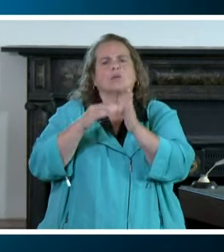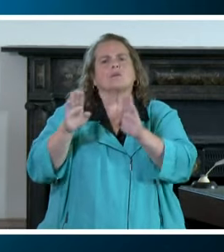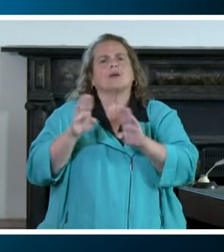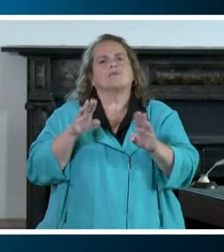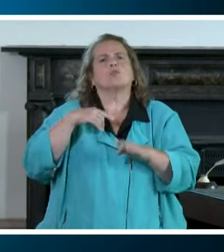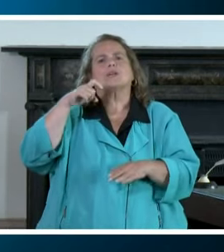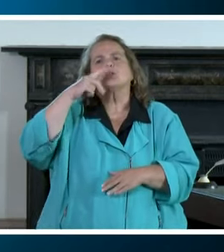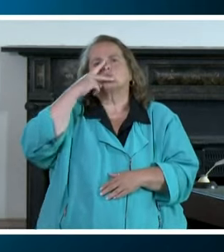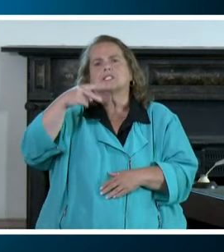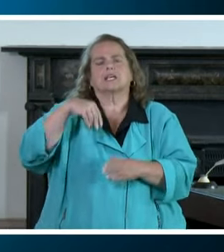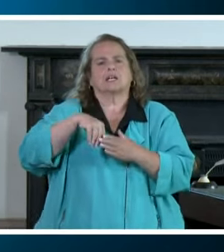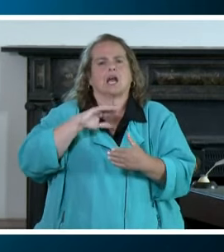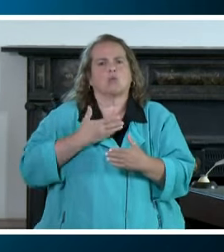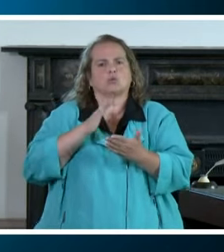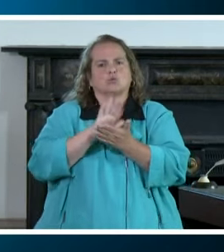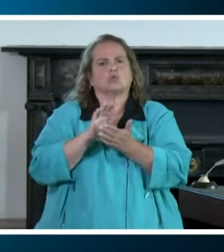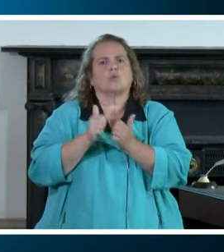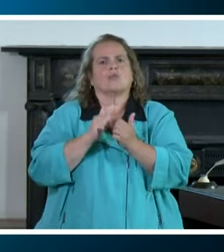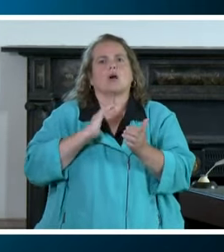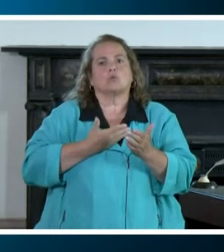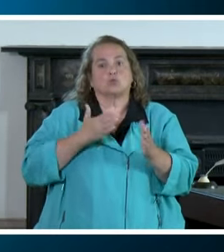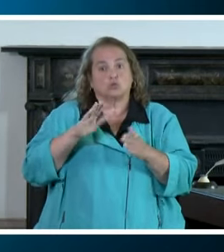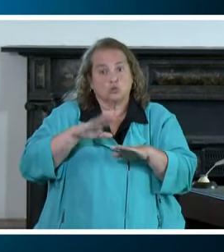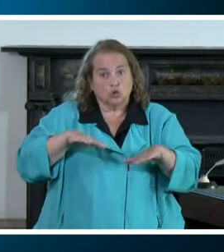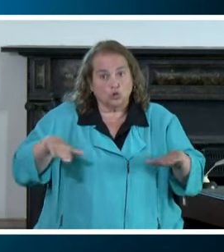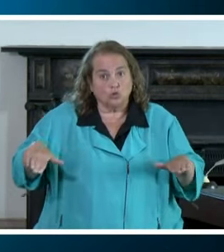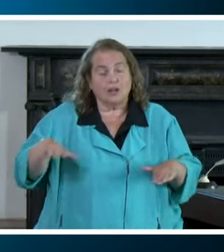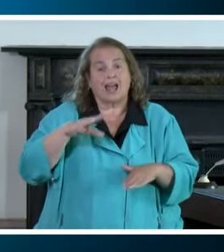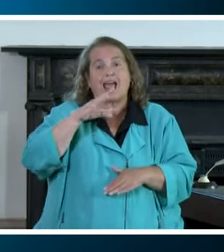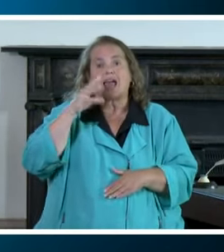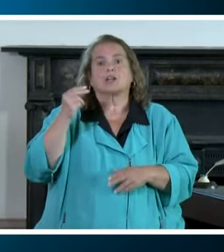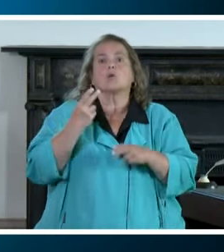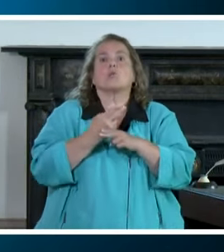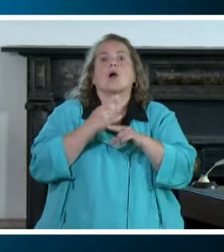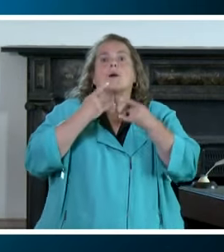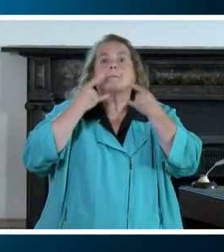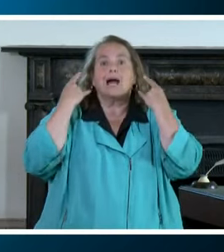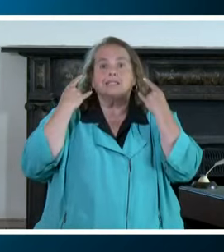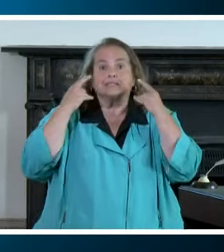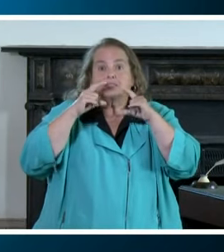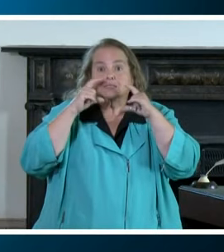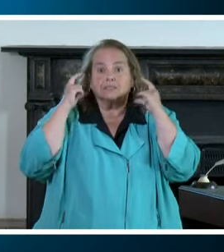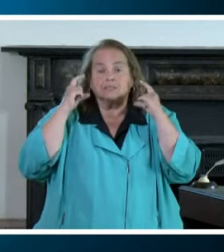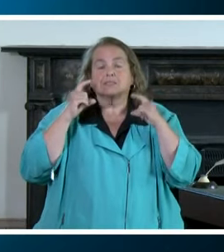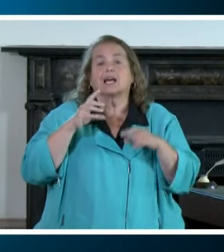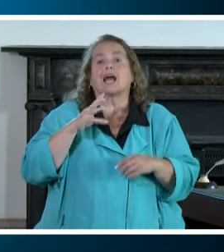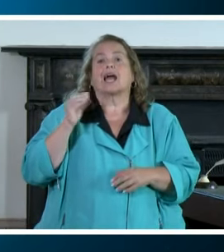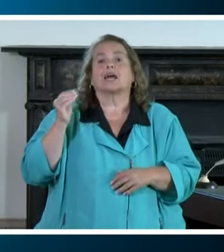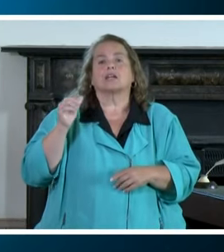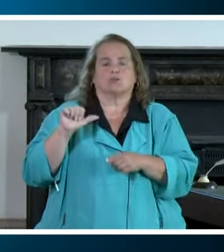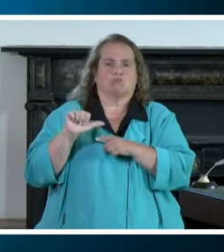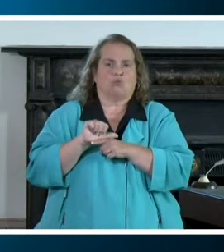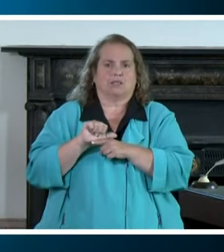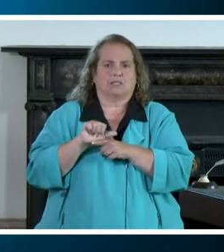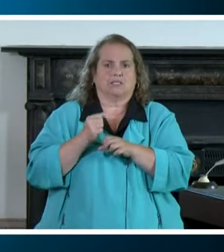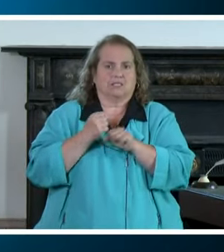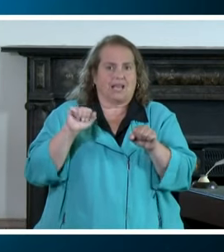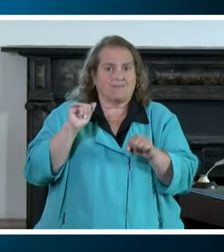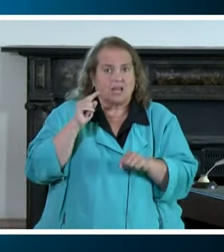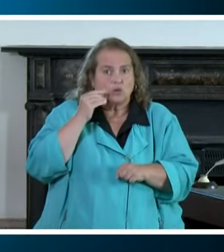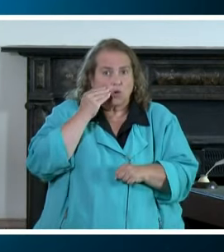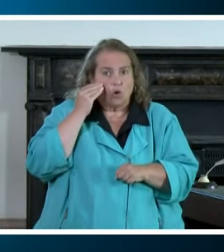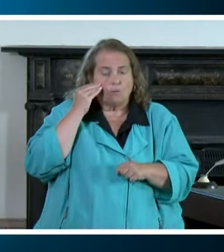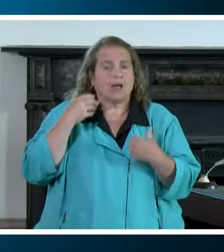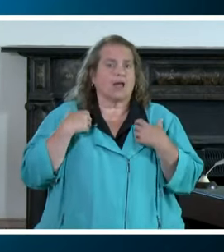we need to see in our schools with our children and wear a mask and practice safe at home,